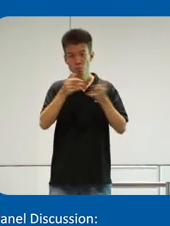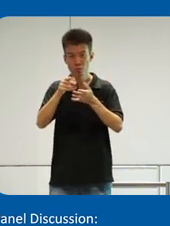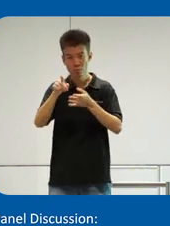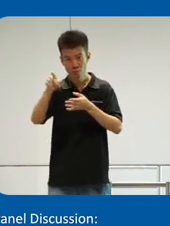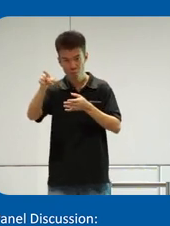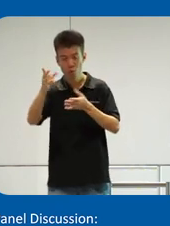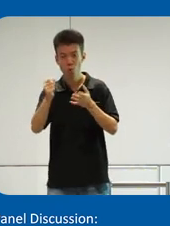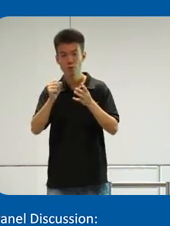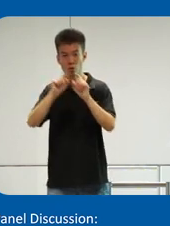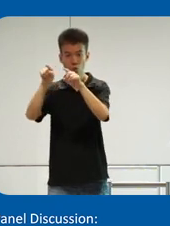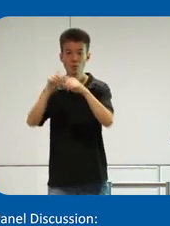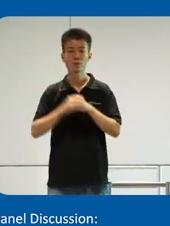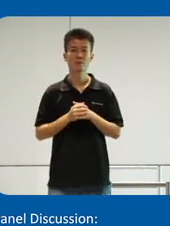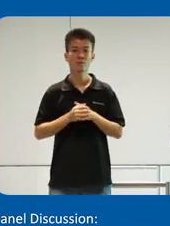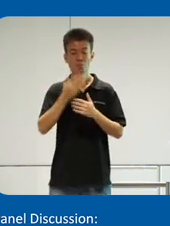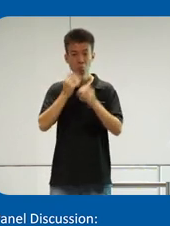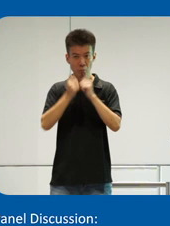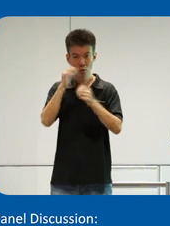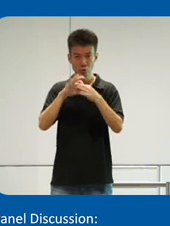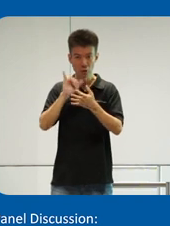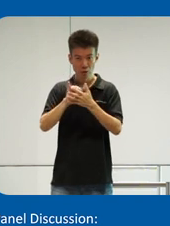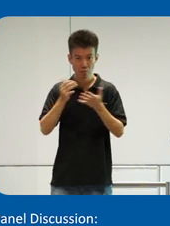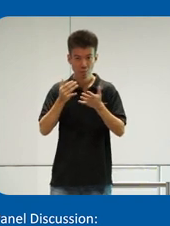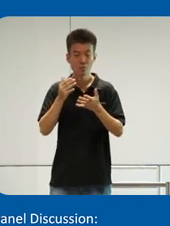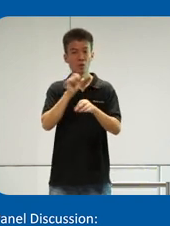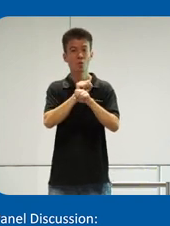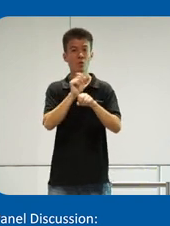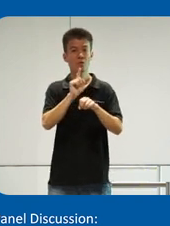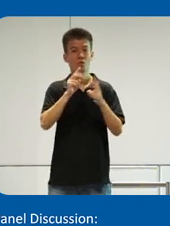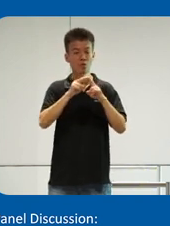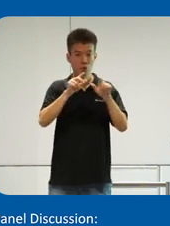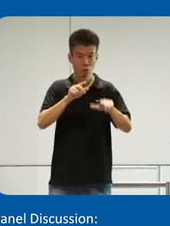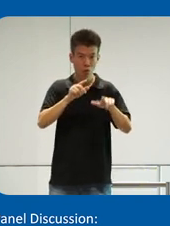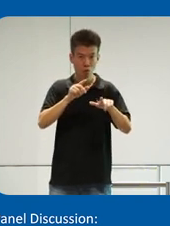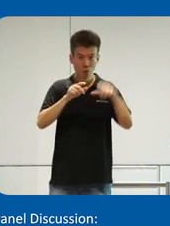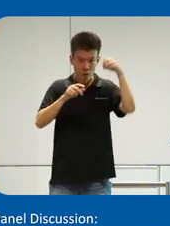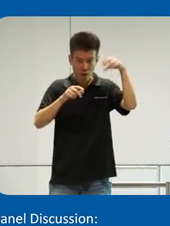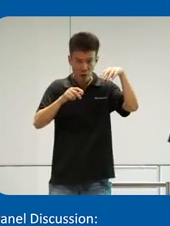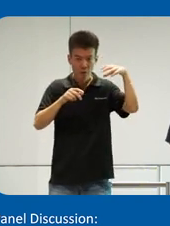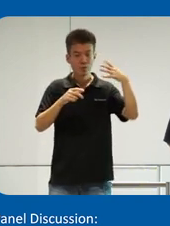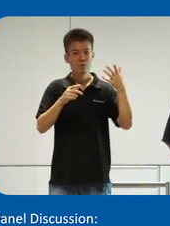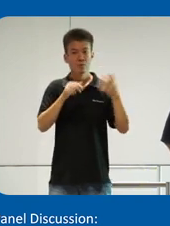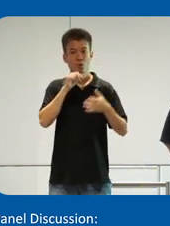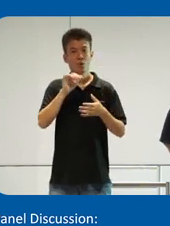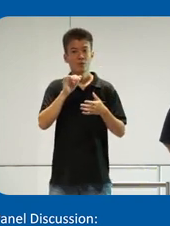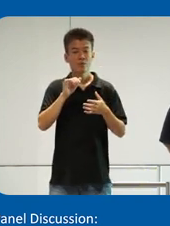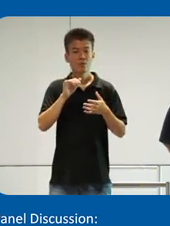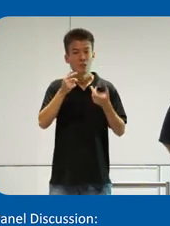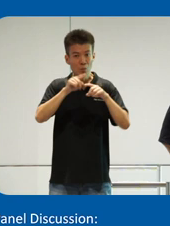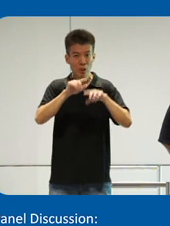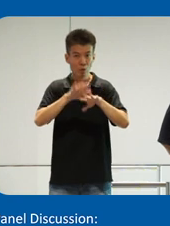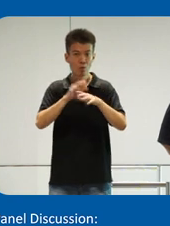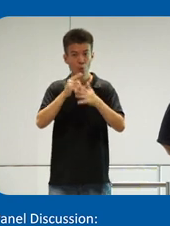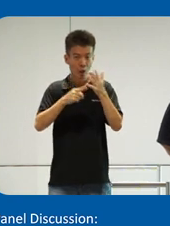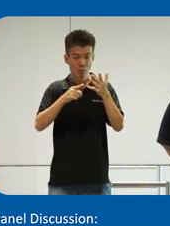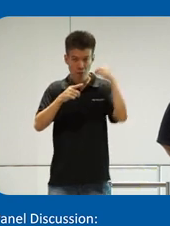where you want to go. Best of all, it works in very low lighting condition as well, so it's not dependent on